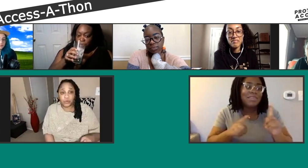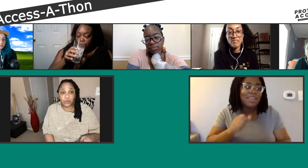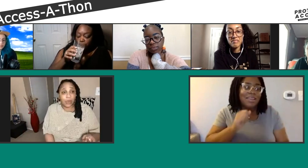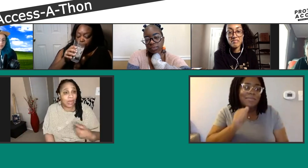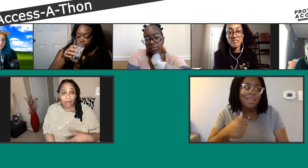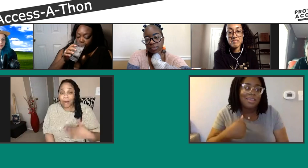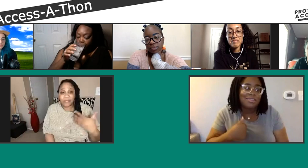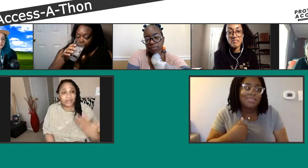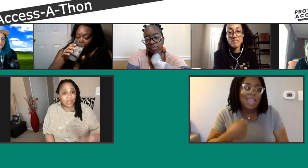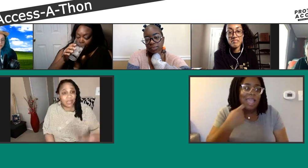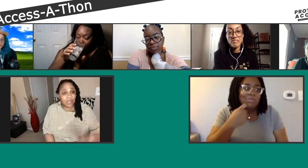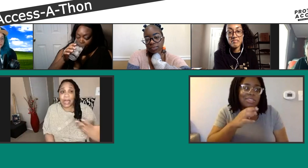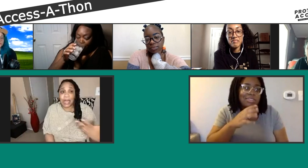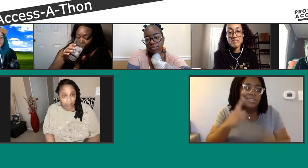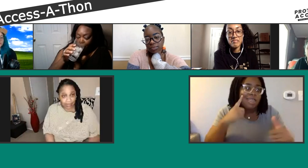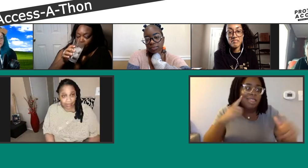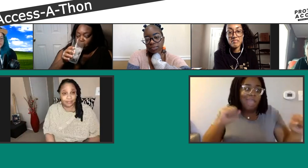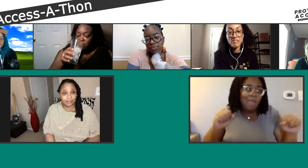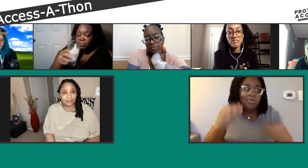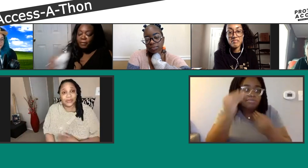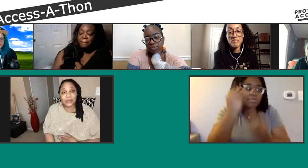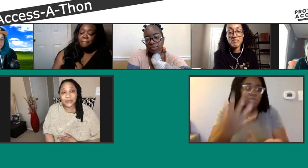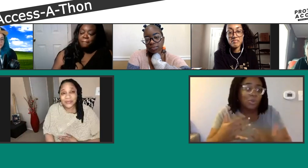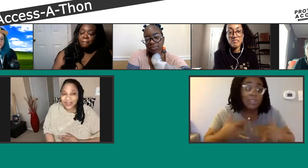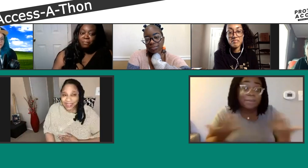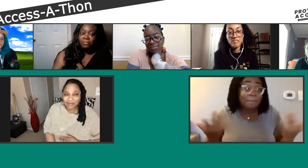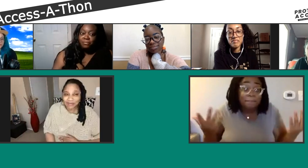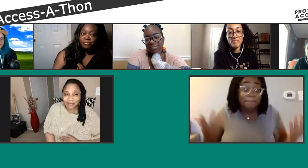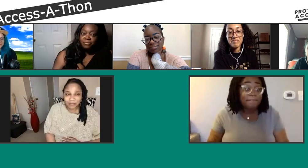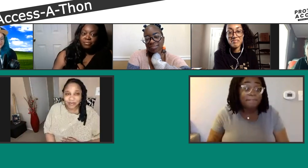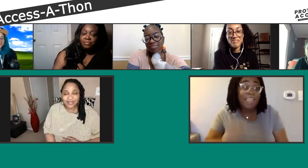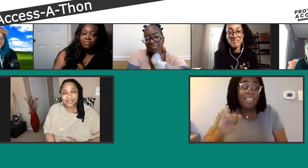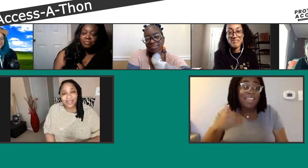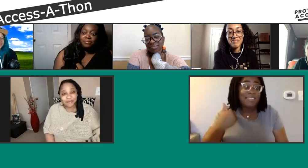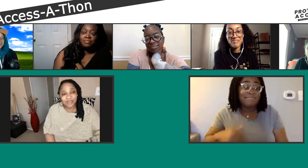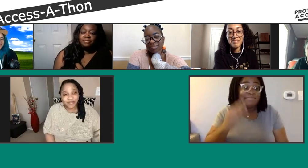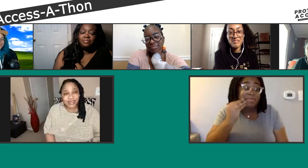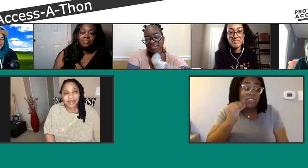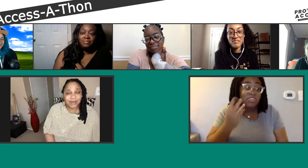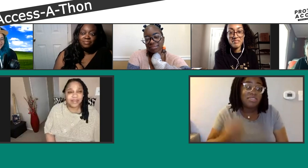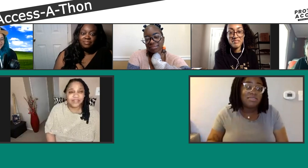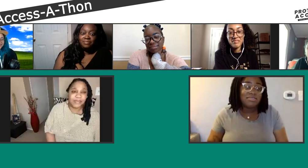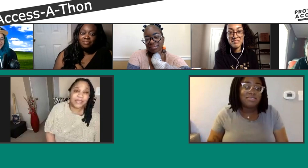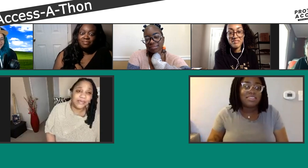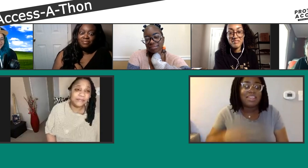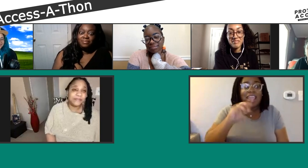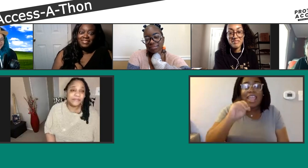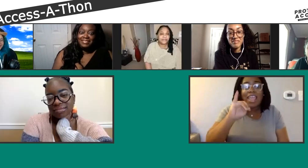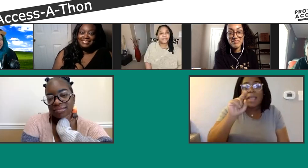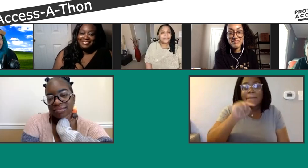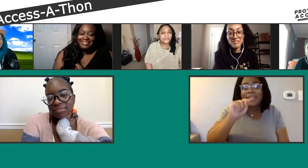I'm just vocal. I'm loud. I'm going say what I got to say. So that's my experience. I'm T. Franklin and I'm speaking.